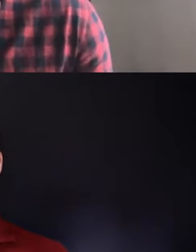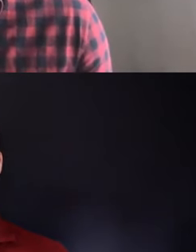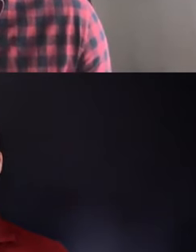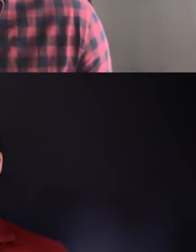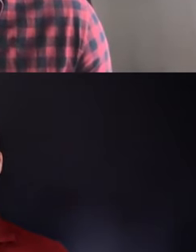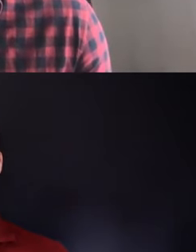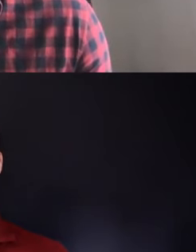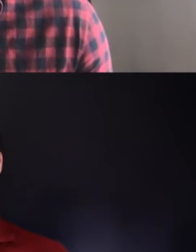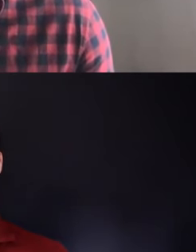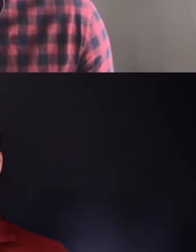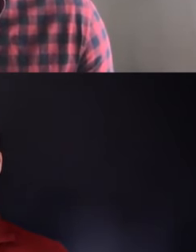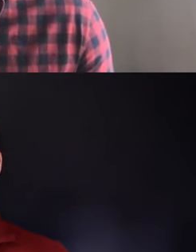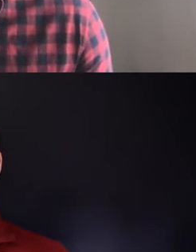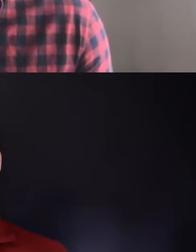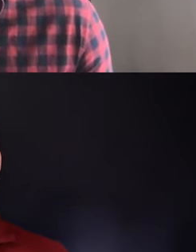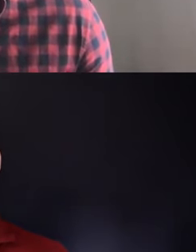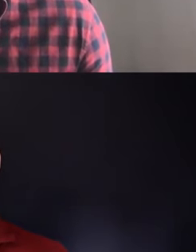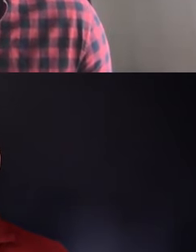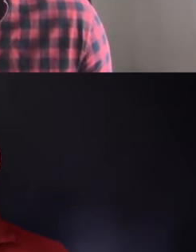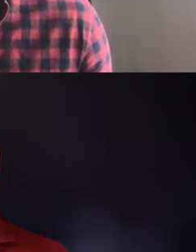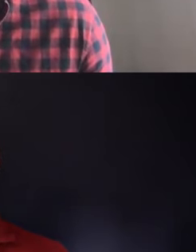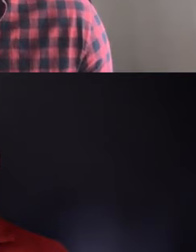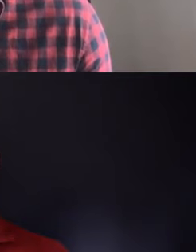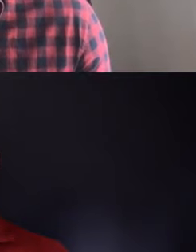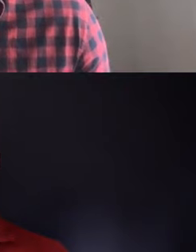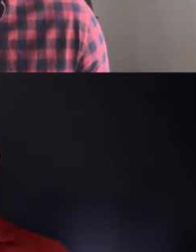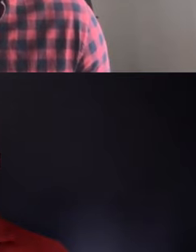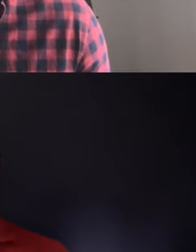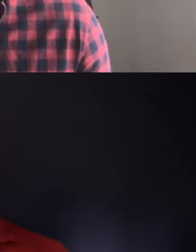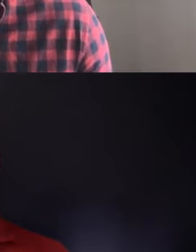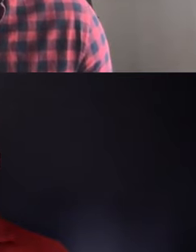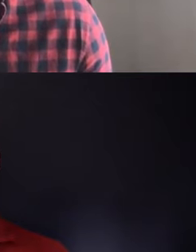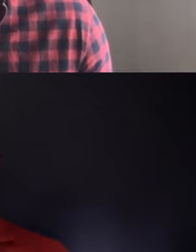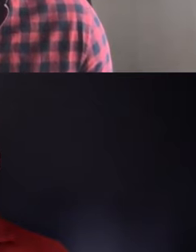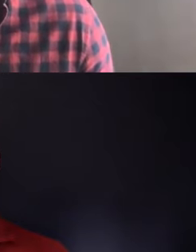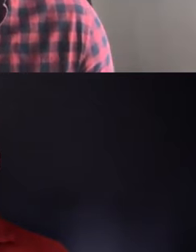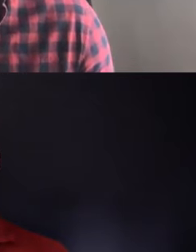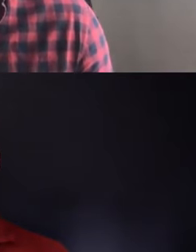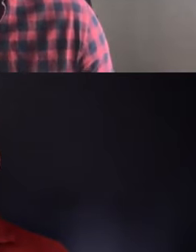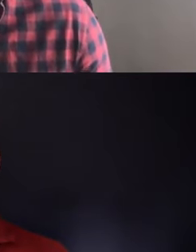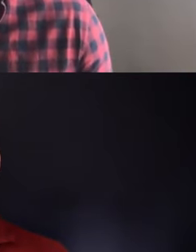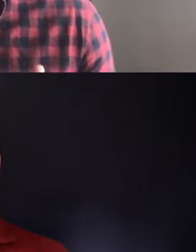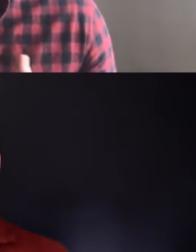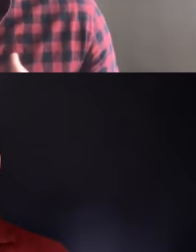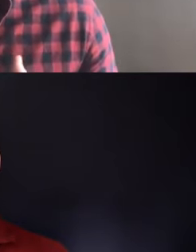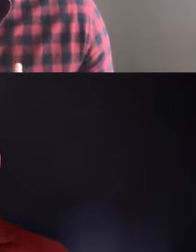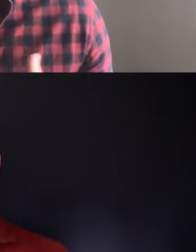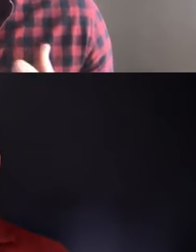since 2016, provided linguistic training to speakers of Indigenous languages and applied linguistic students.